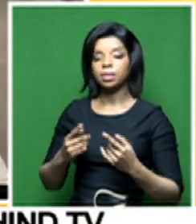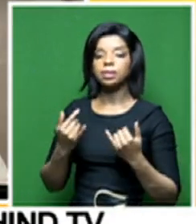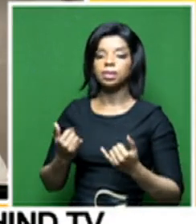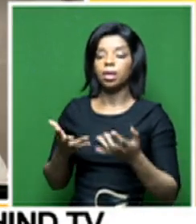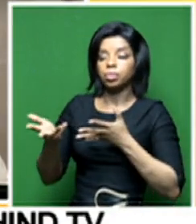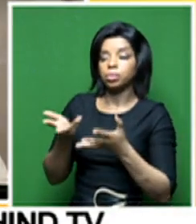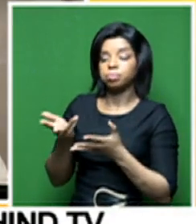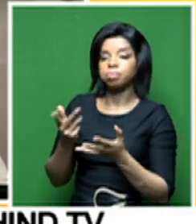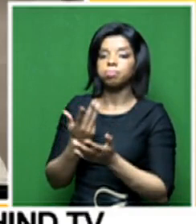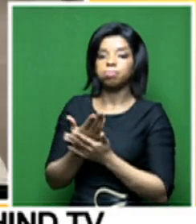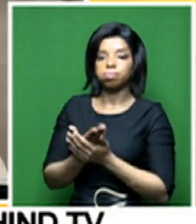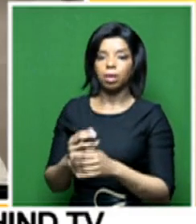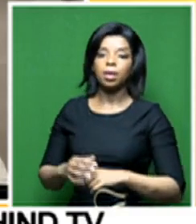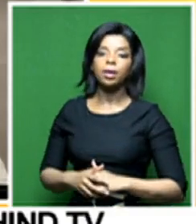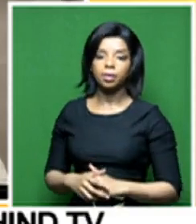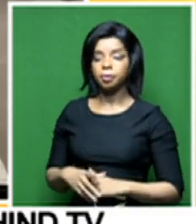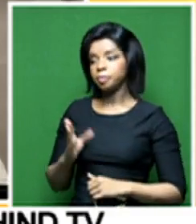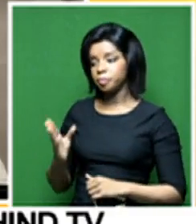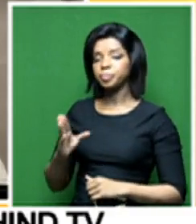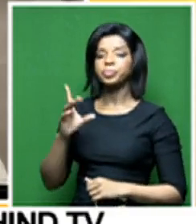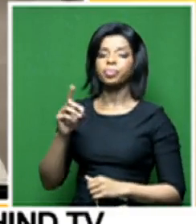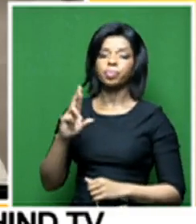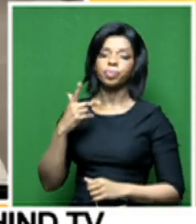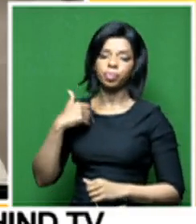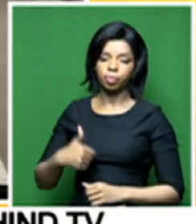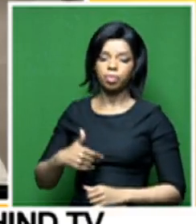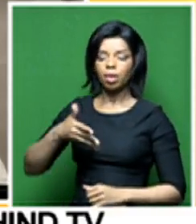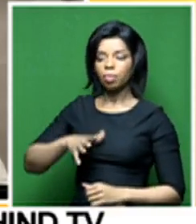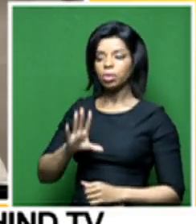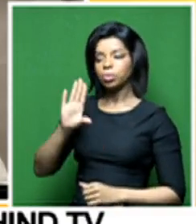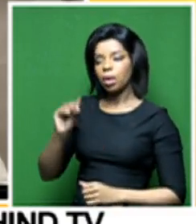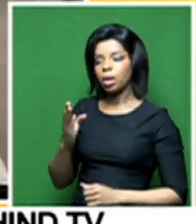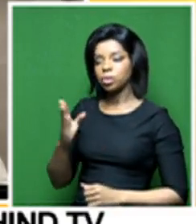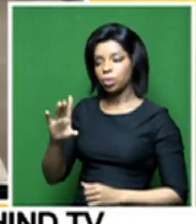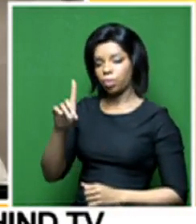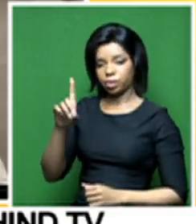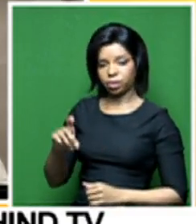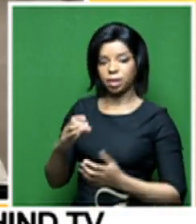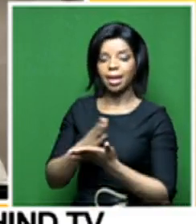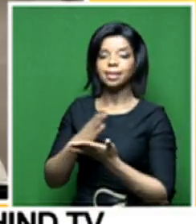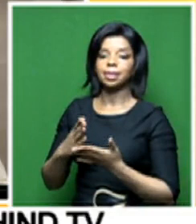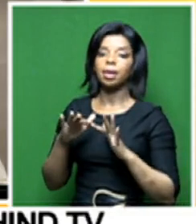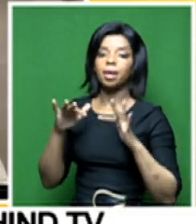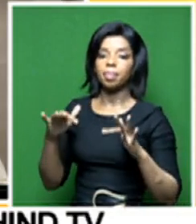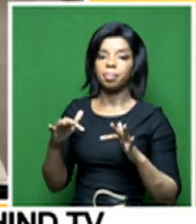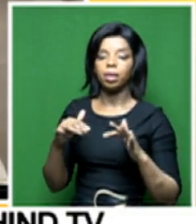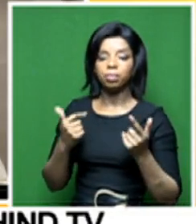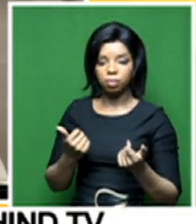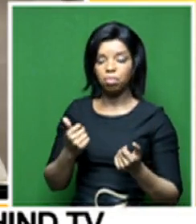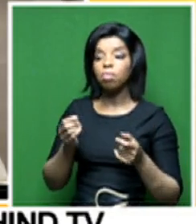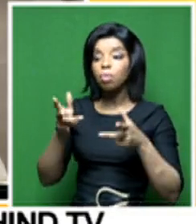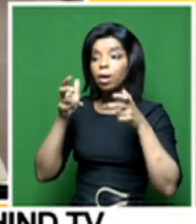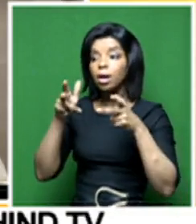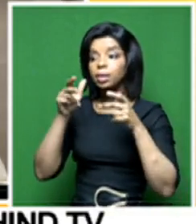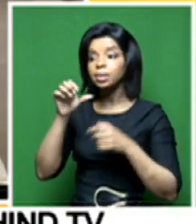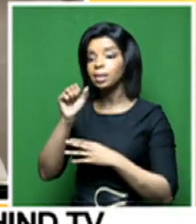Doctor, I need to just ask you this question. Some people that are streaming, and this was the talking point, they don't watch the SABC.